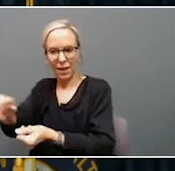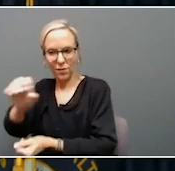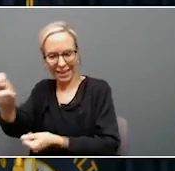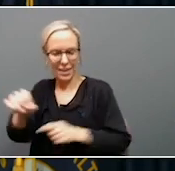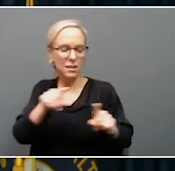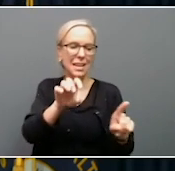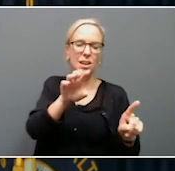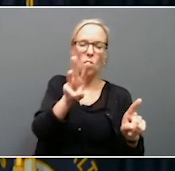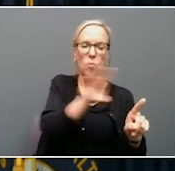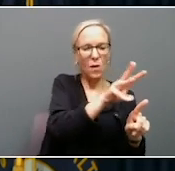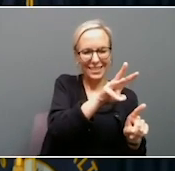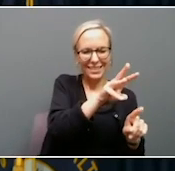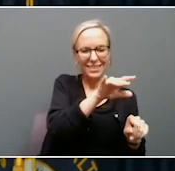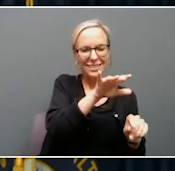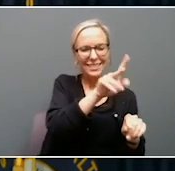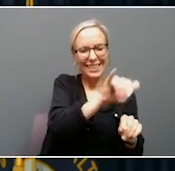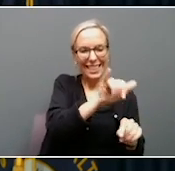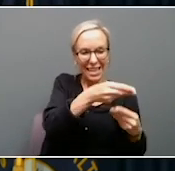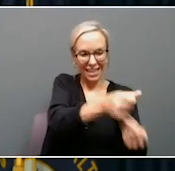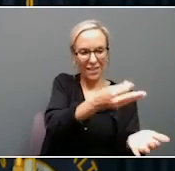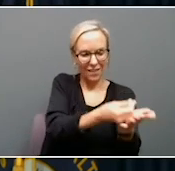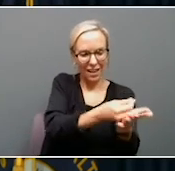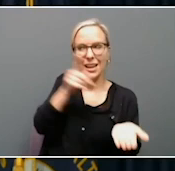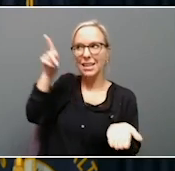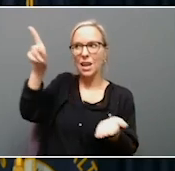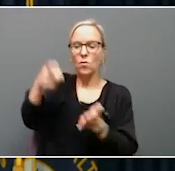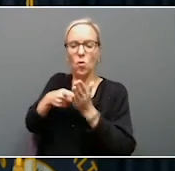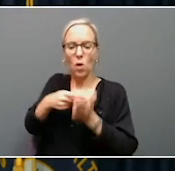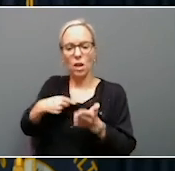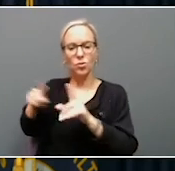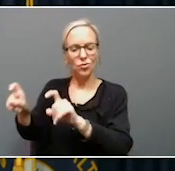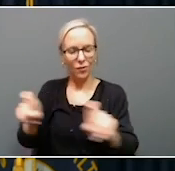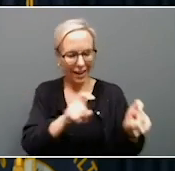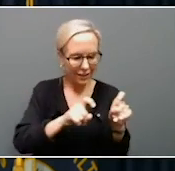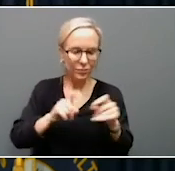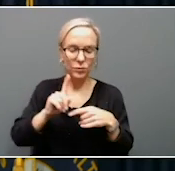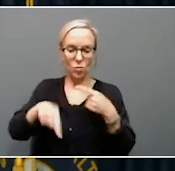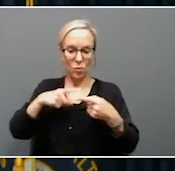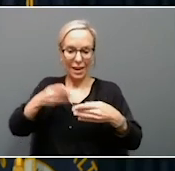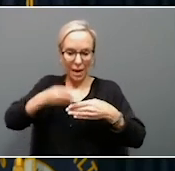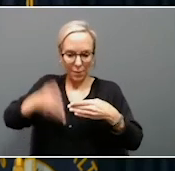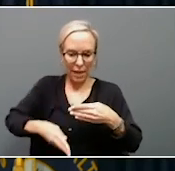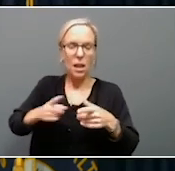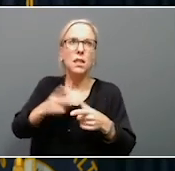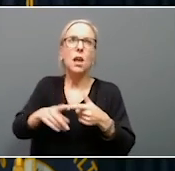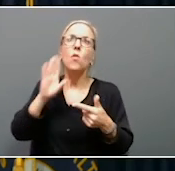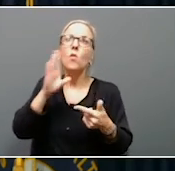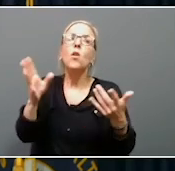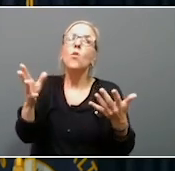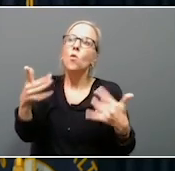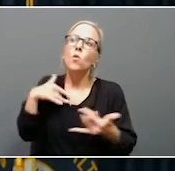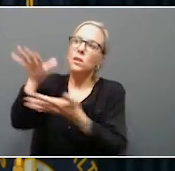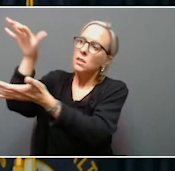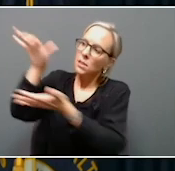Brethet County, which qualified because of the flood in 2021, once those are complete, that opens up a huge amount of money for housing